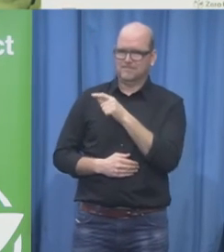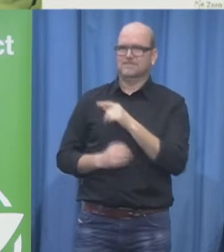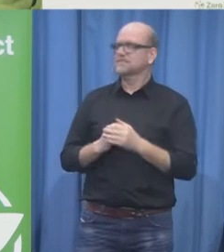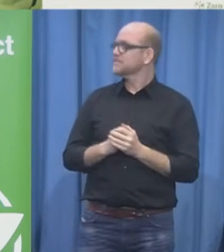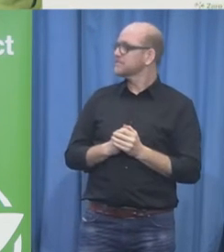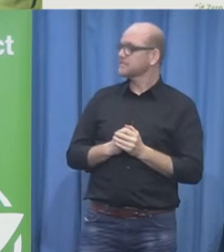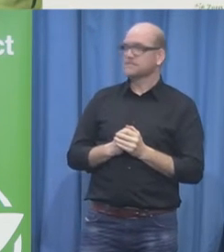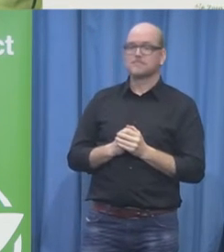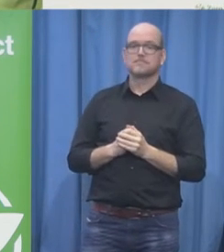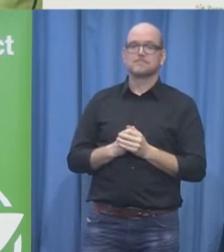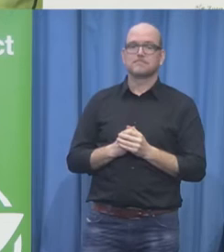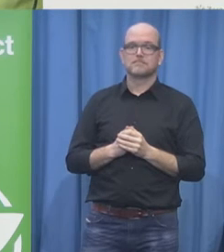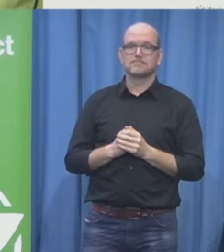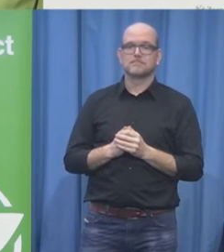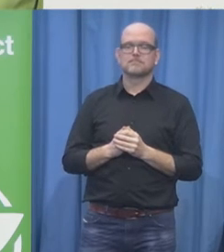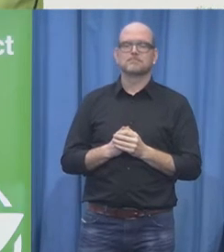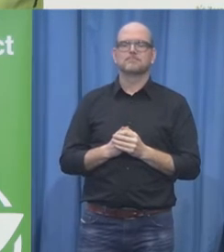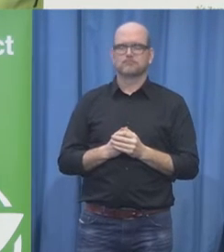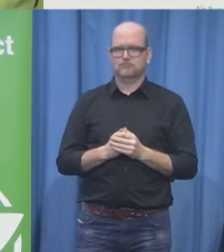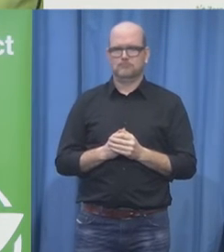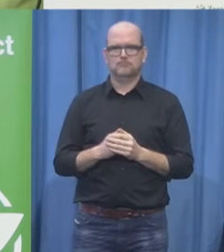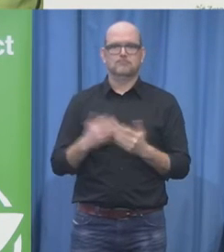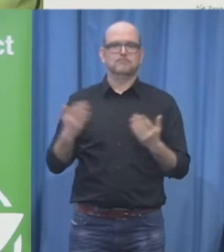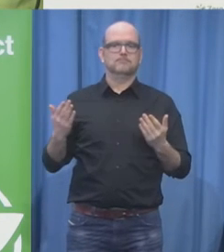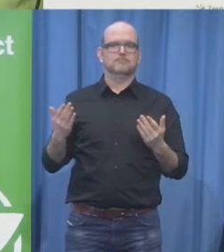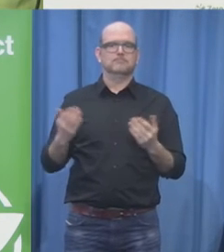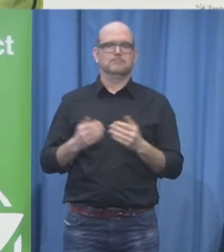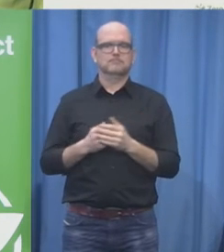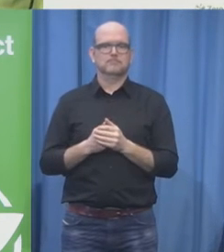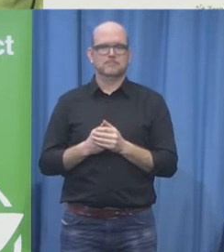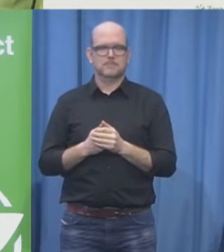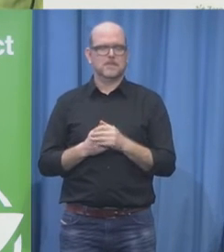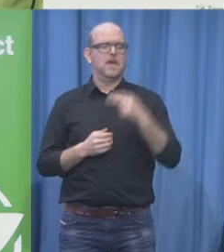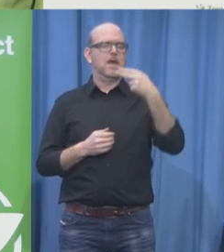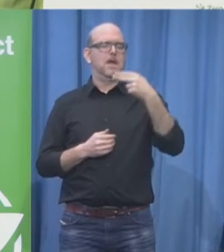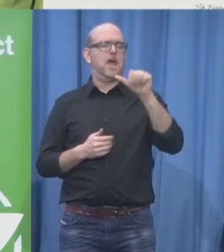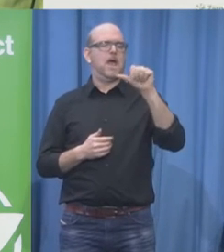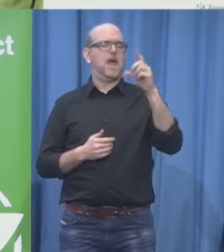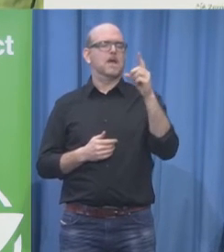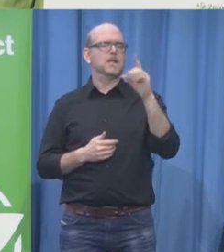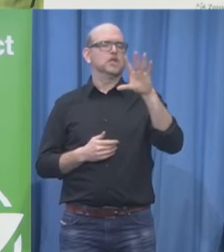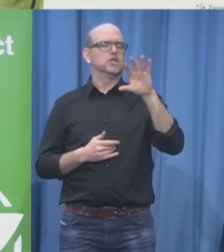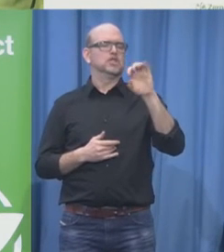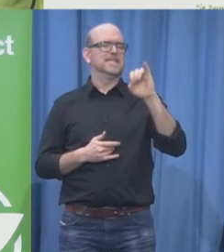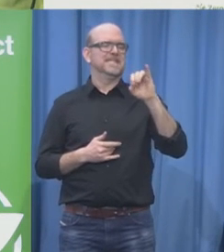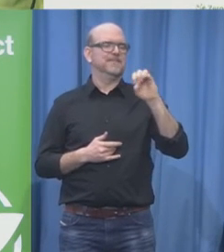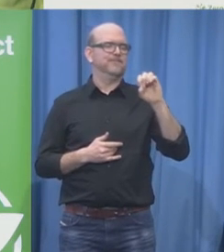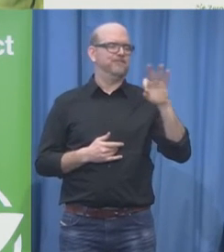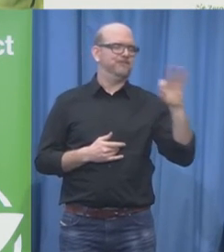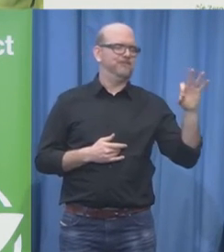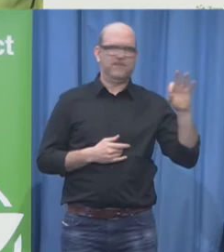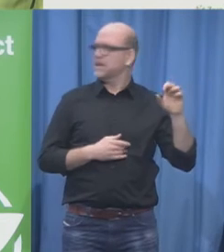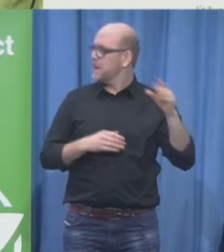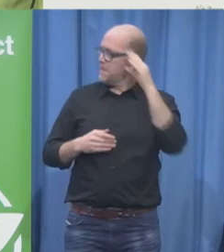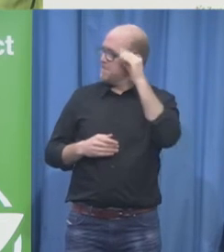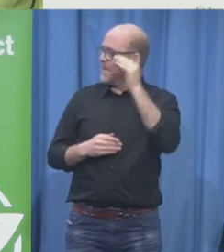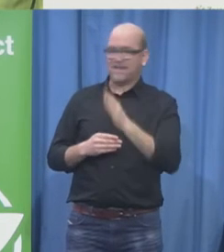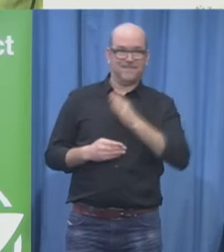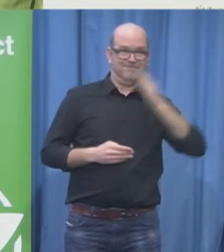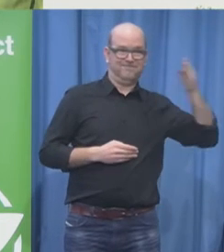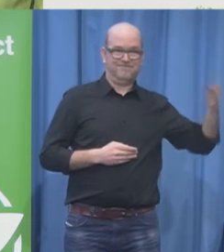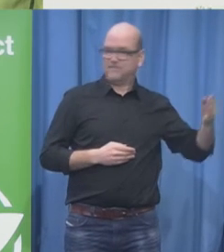also wanted to congratulate Mr. Essel Mr what he has